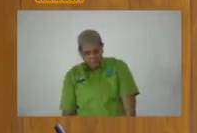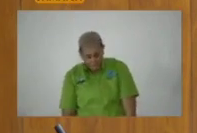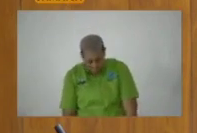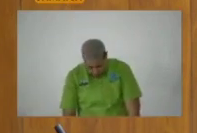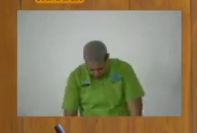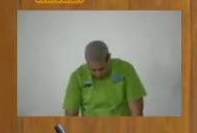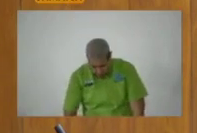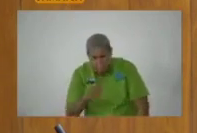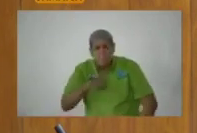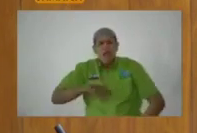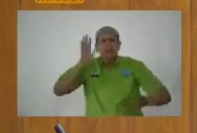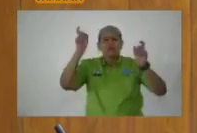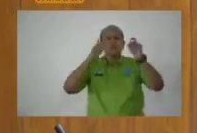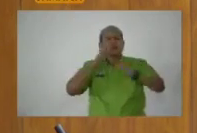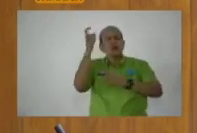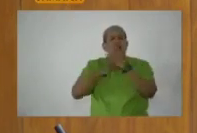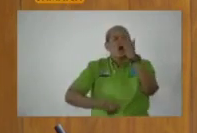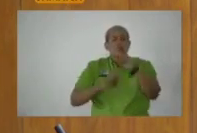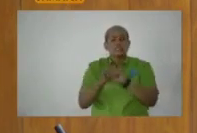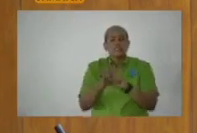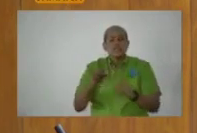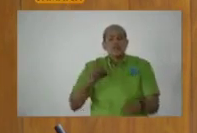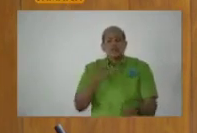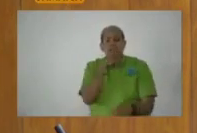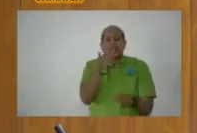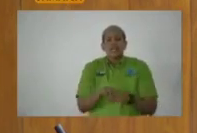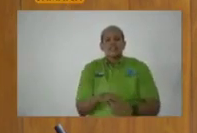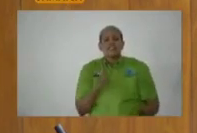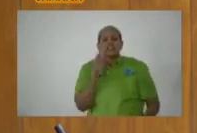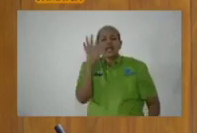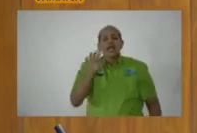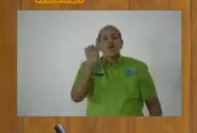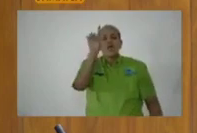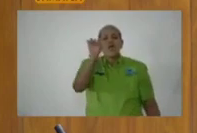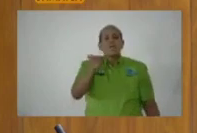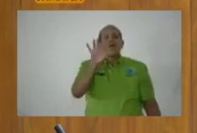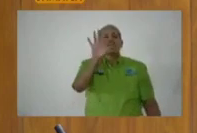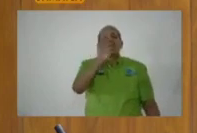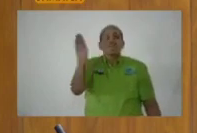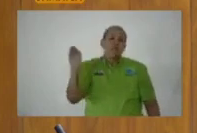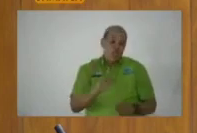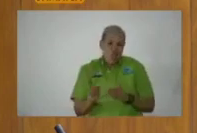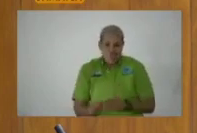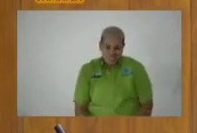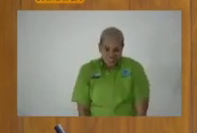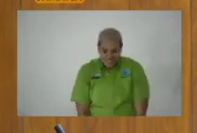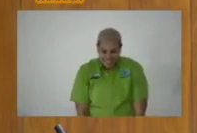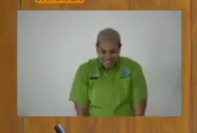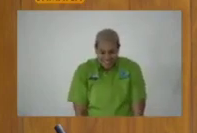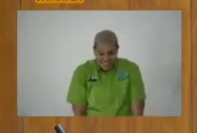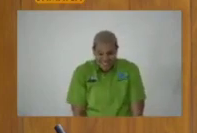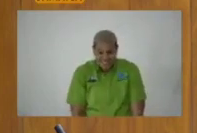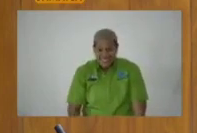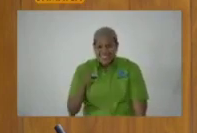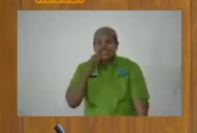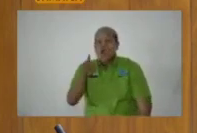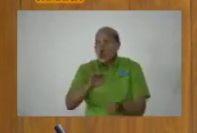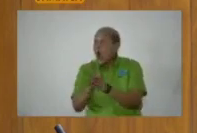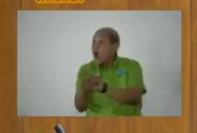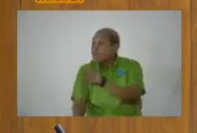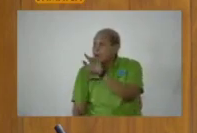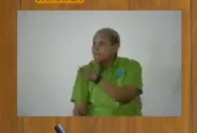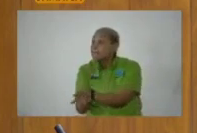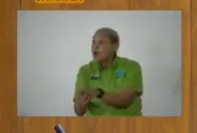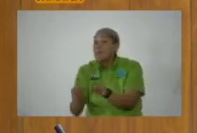Madam Speaker, the cost of holding an election is about $1.5 billion. In the height of COVID,